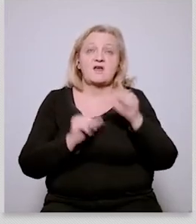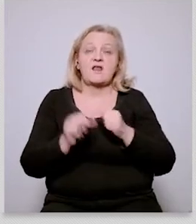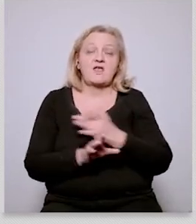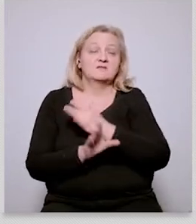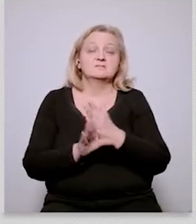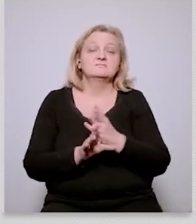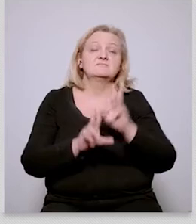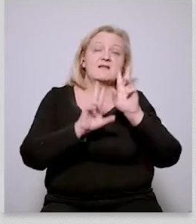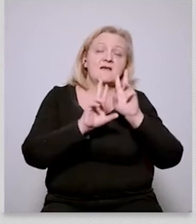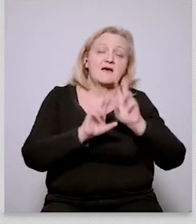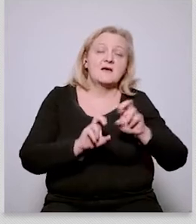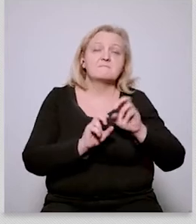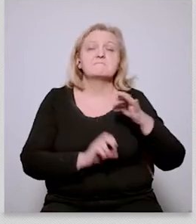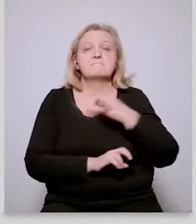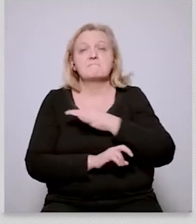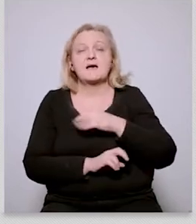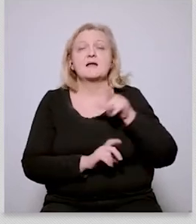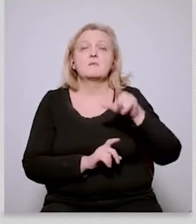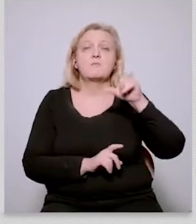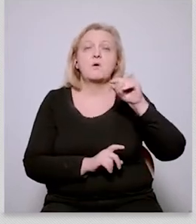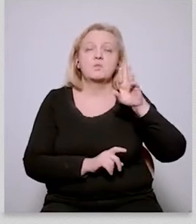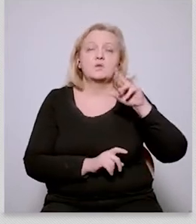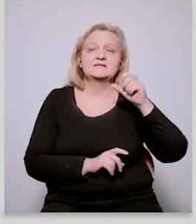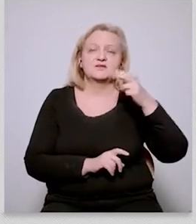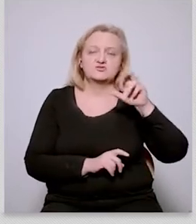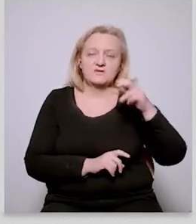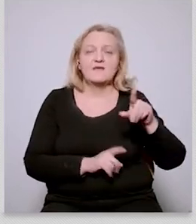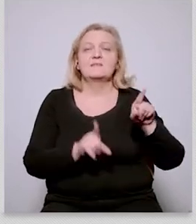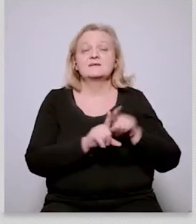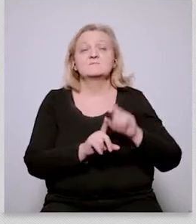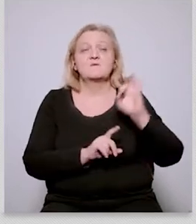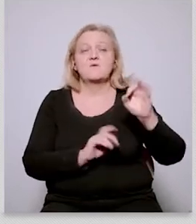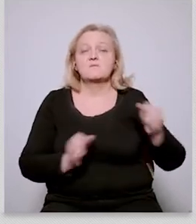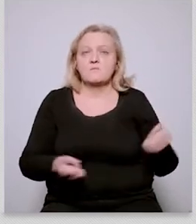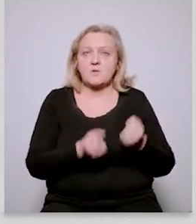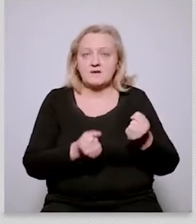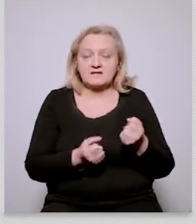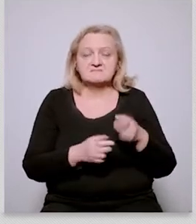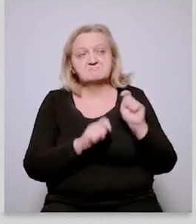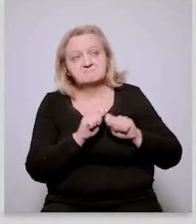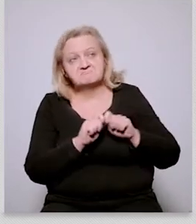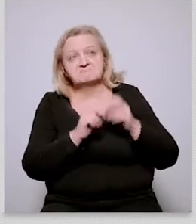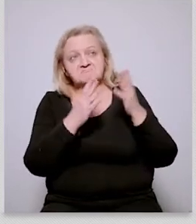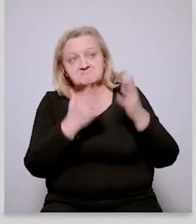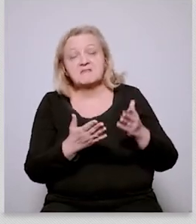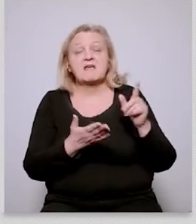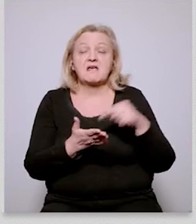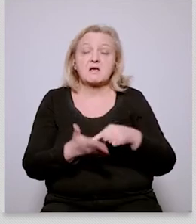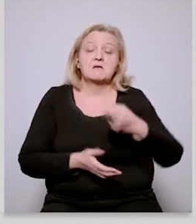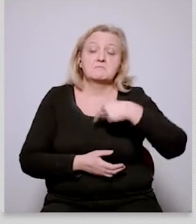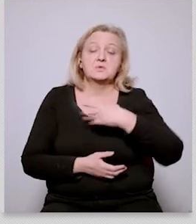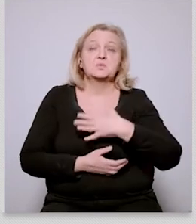that unfortunately um and we had this this sense and that um climate could